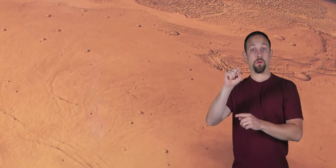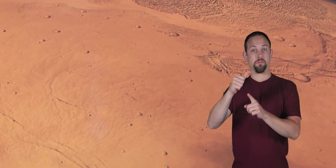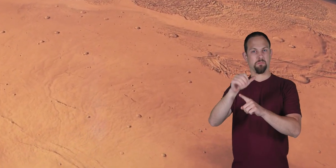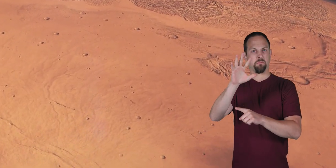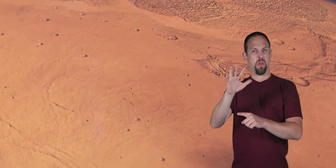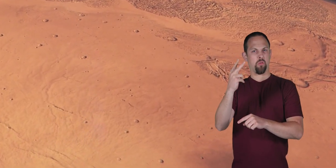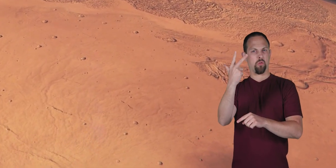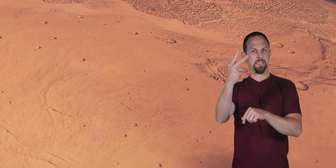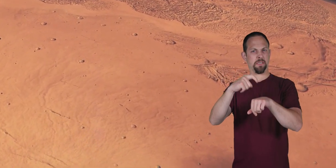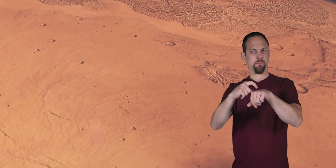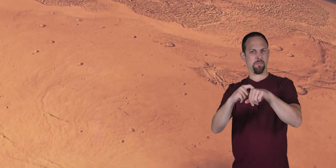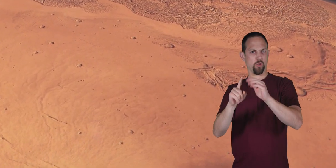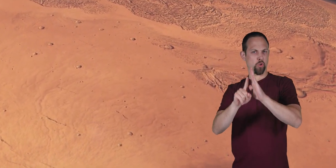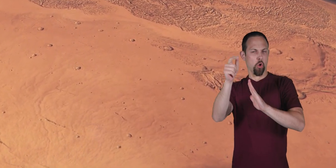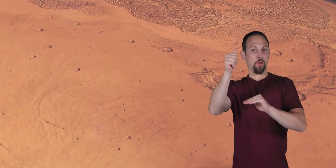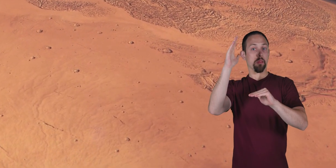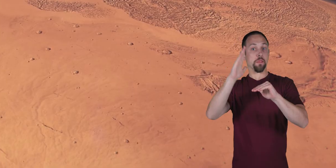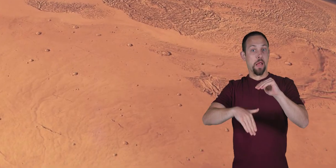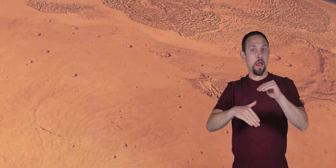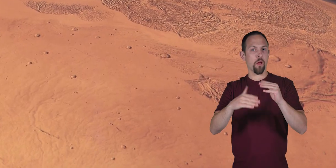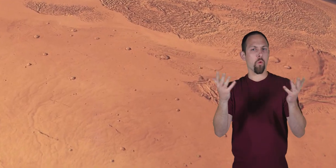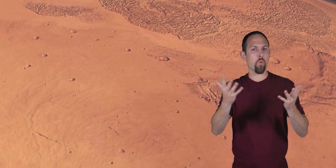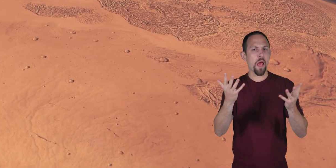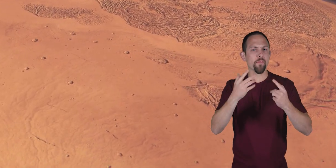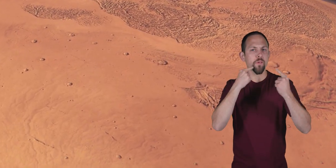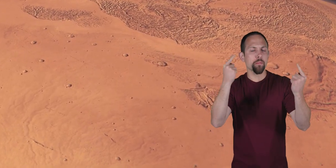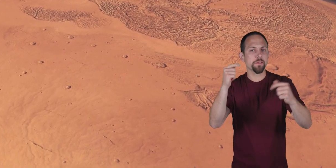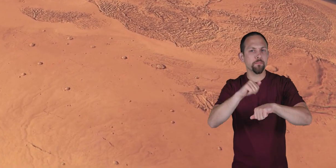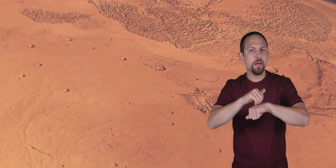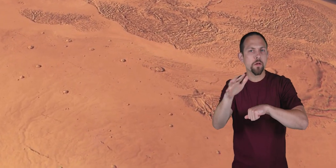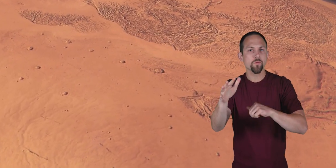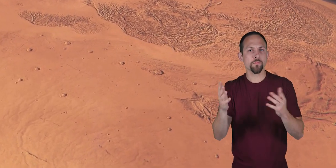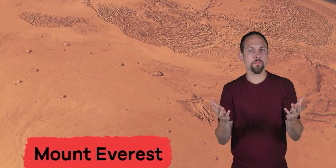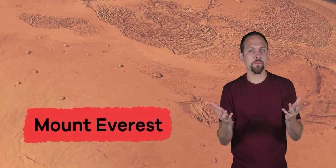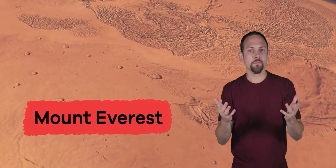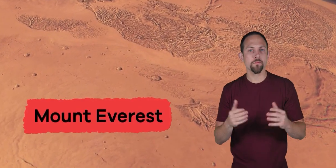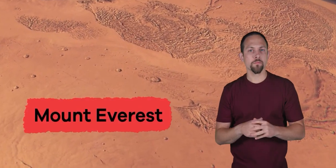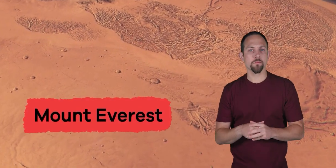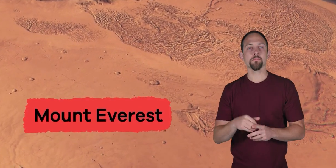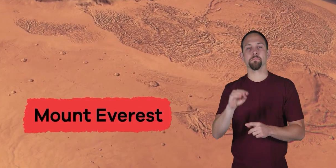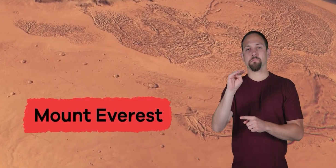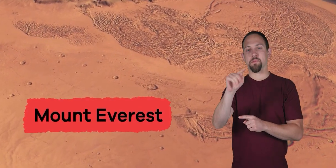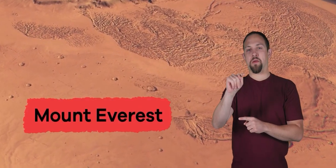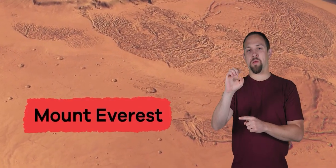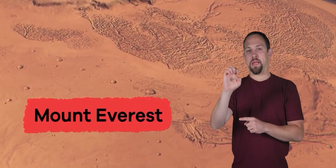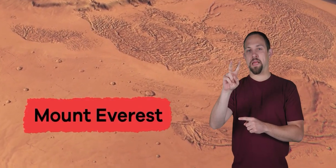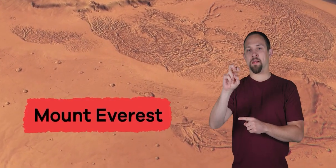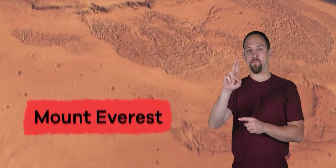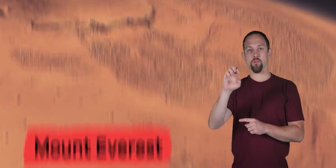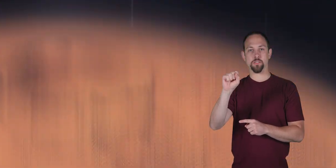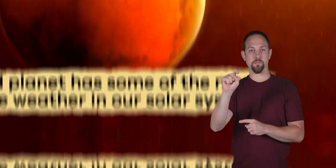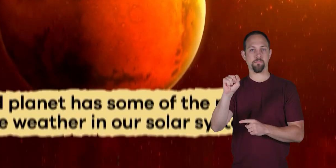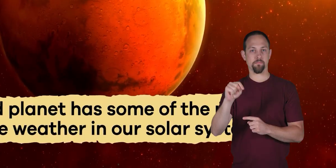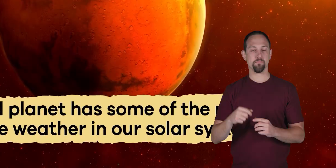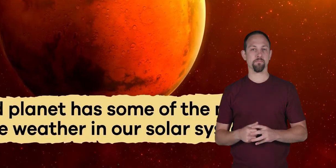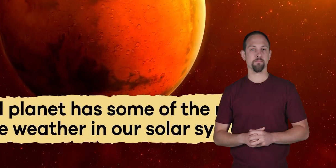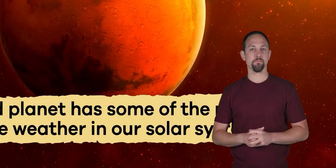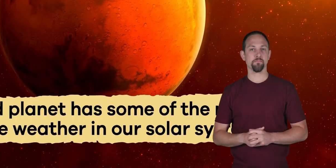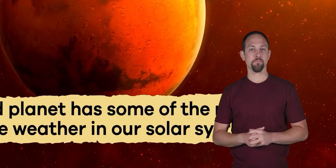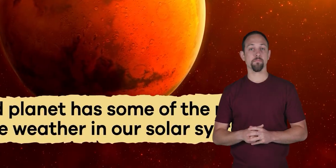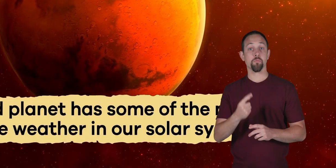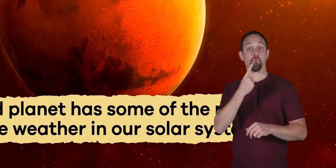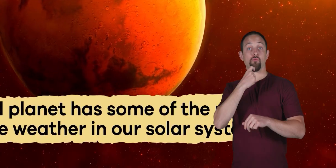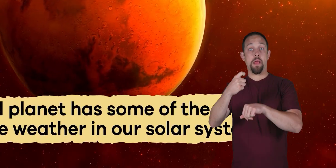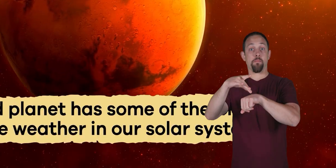three times taller than what famous mountain? Mount Everest. The